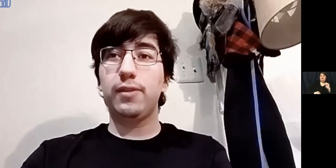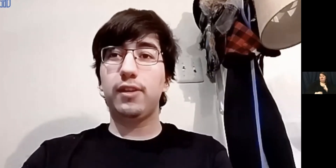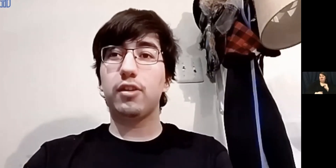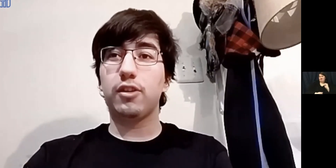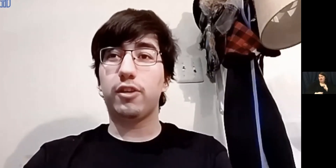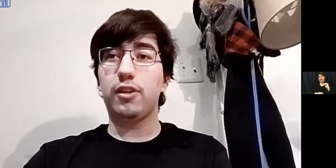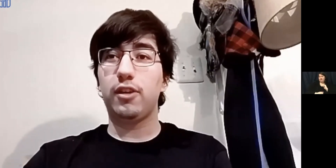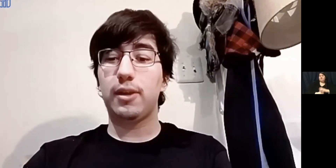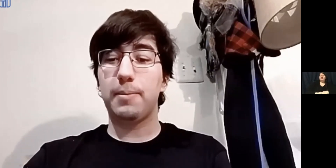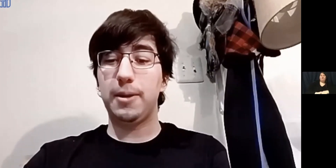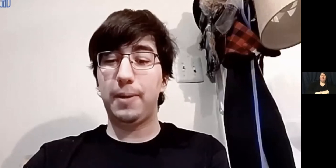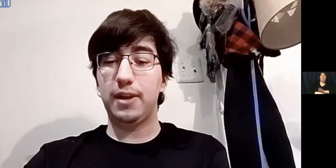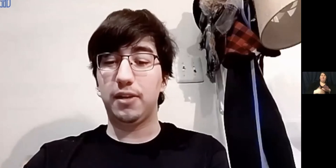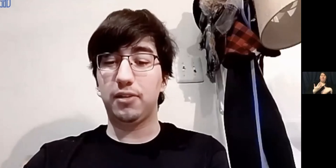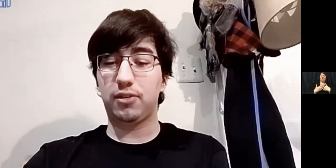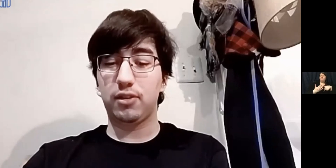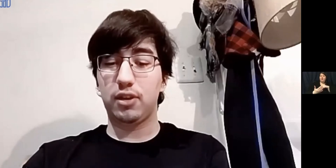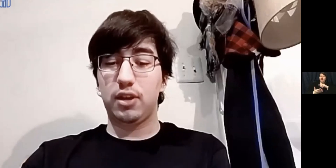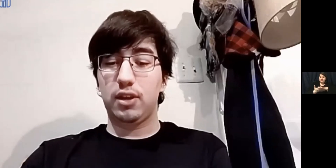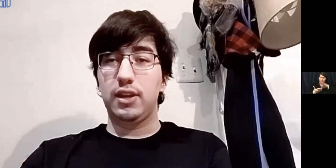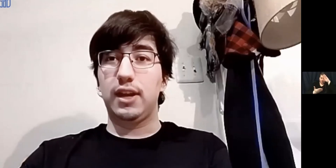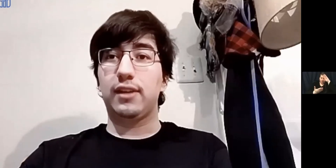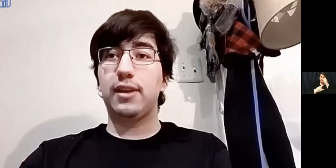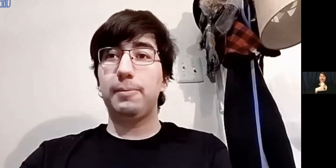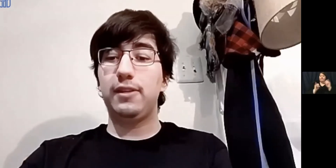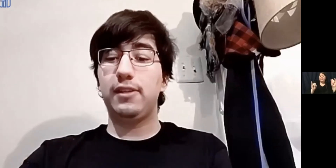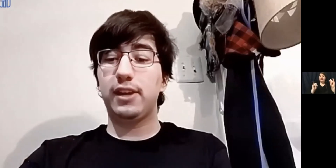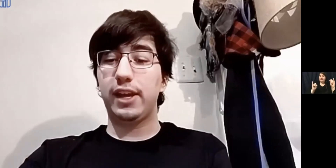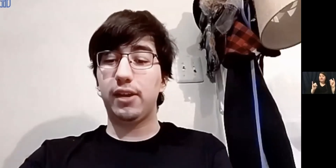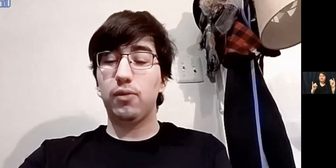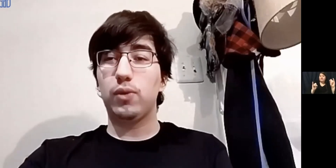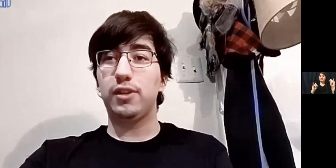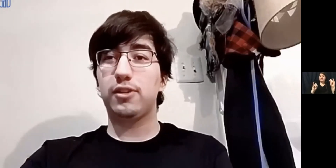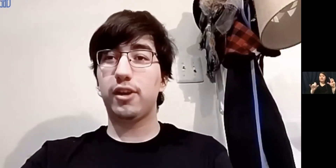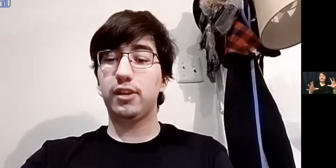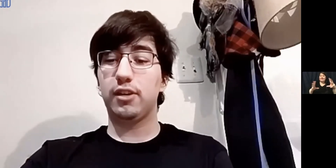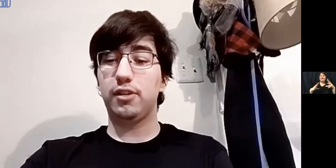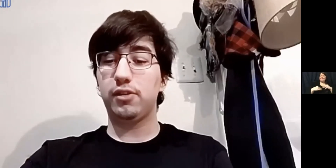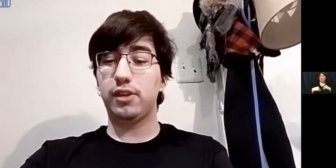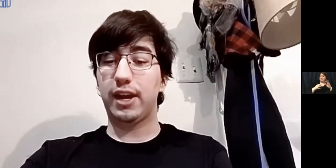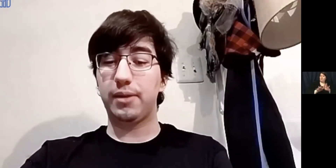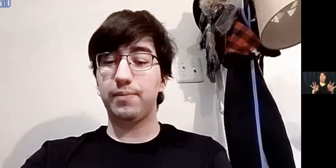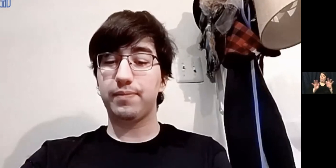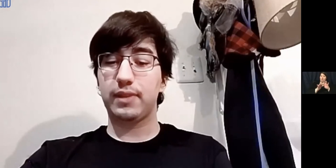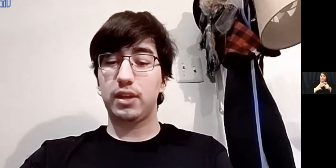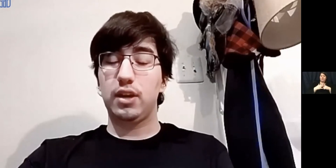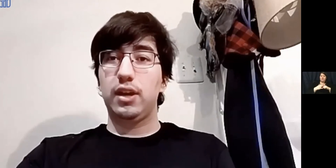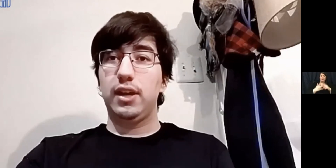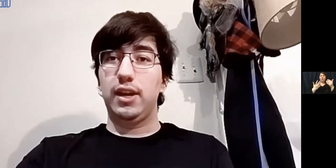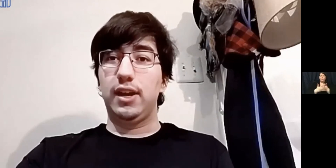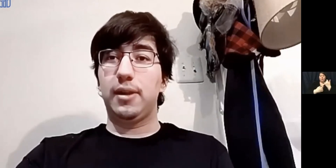All of us learn some independence. Acceptance is key when starting the new day.